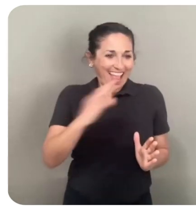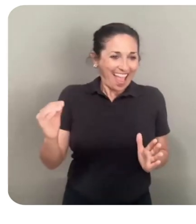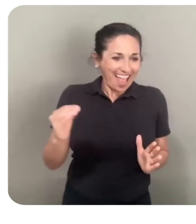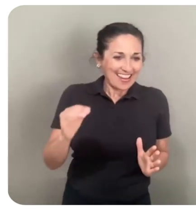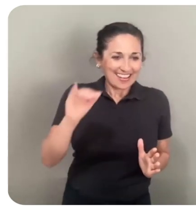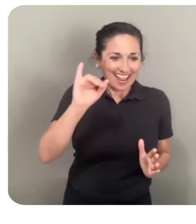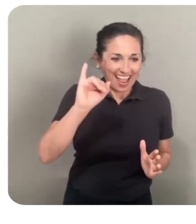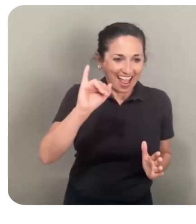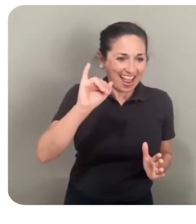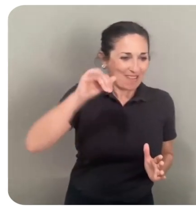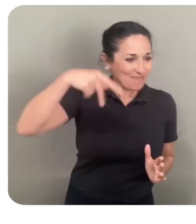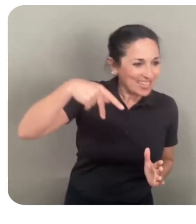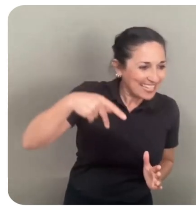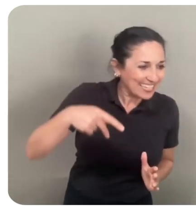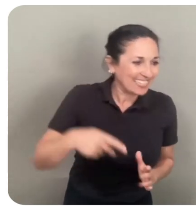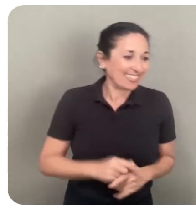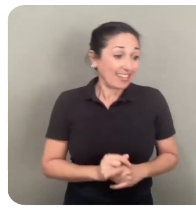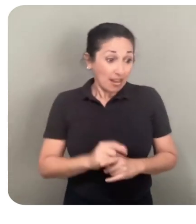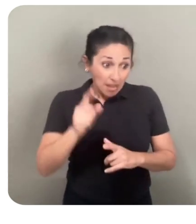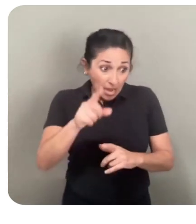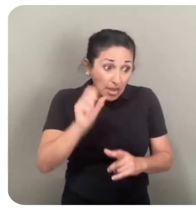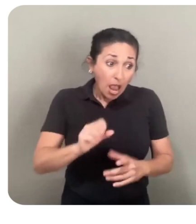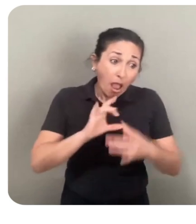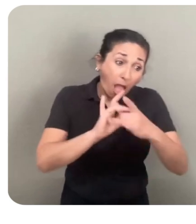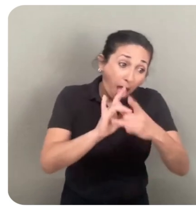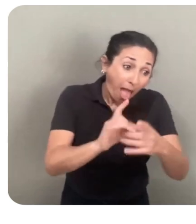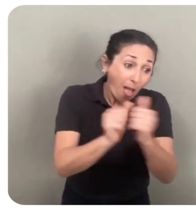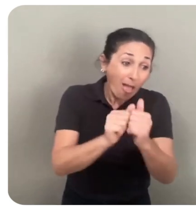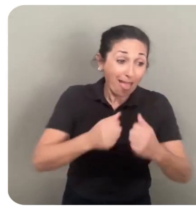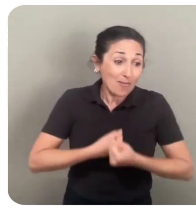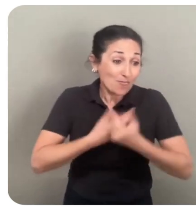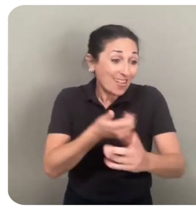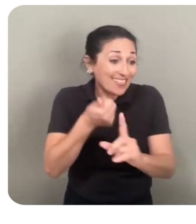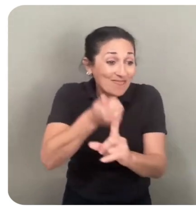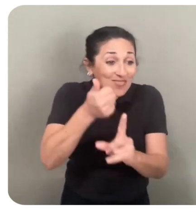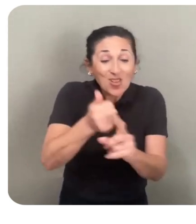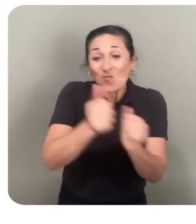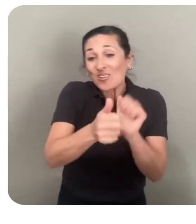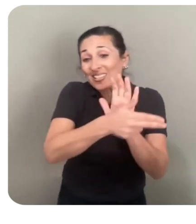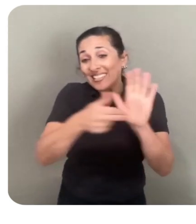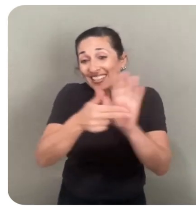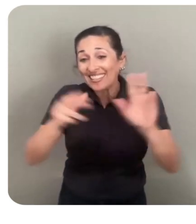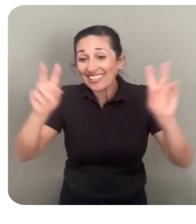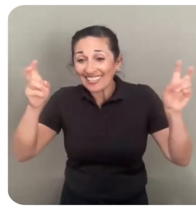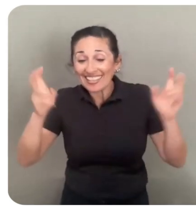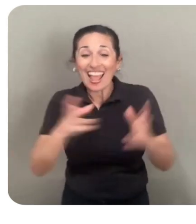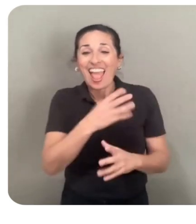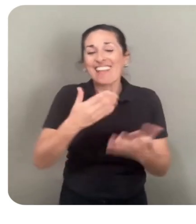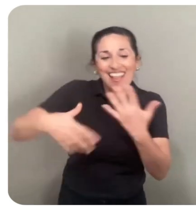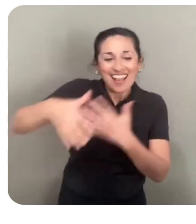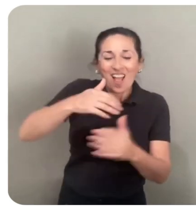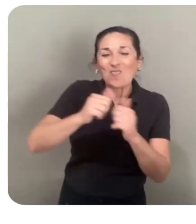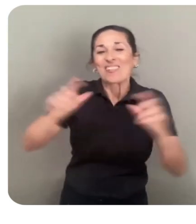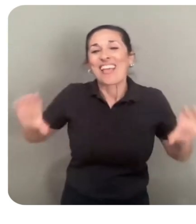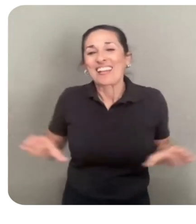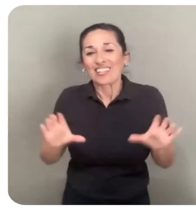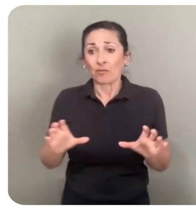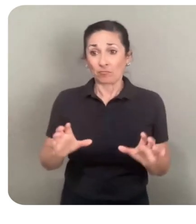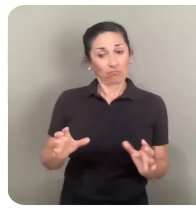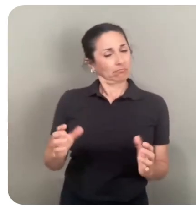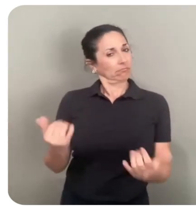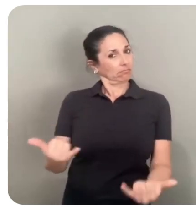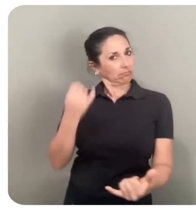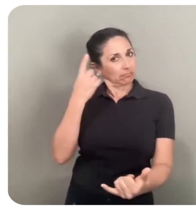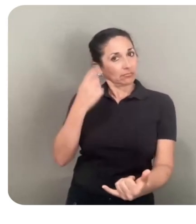fandom, express themselves with branded items, and hang out through programmed activities. Now, if I was just starting a project,